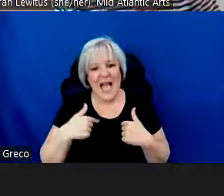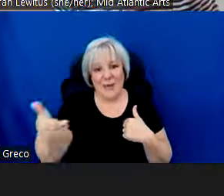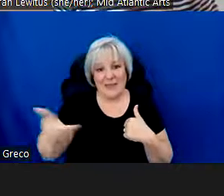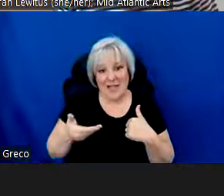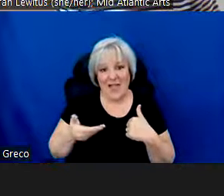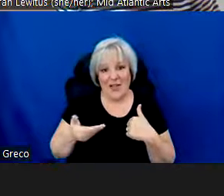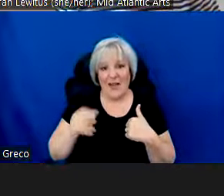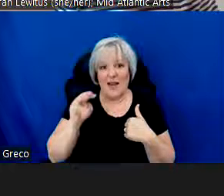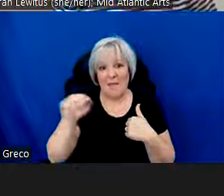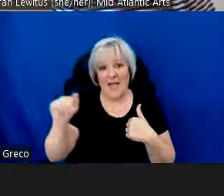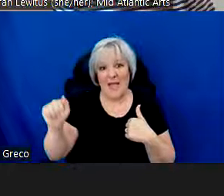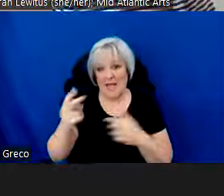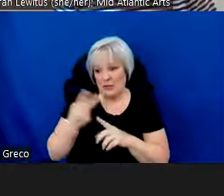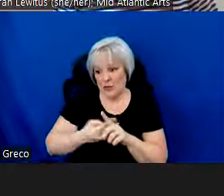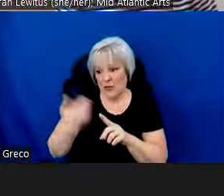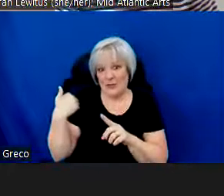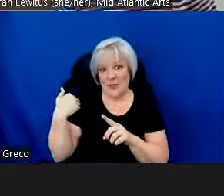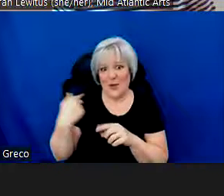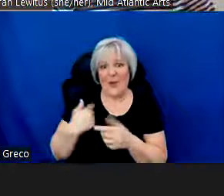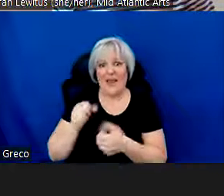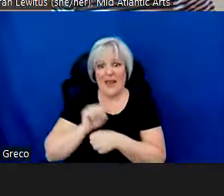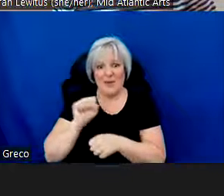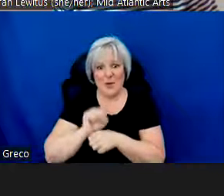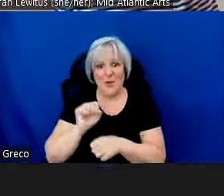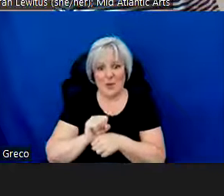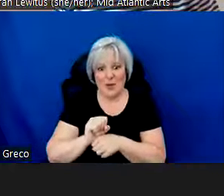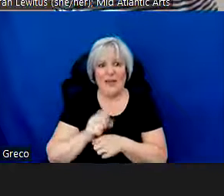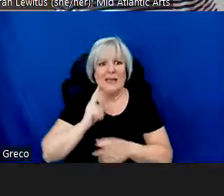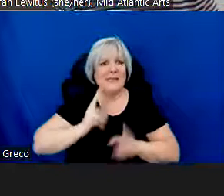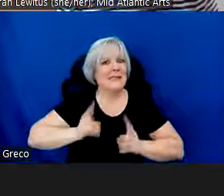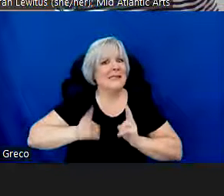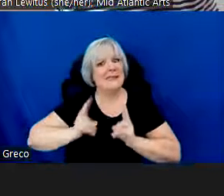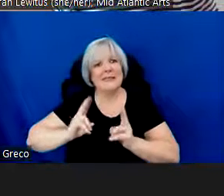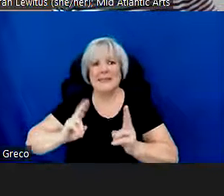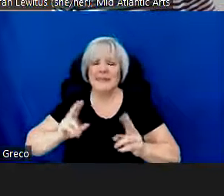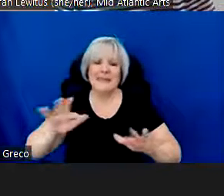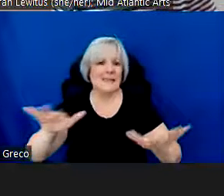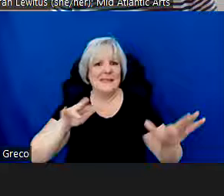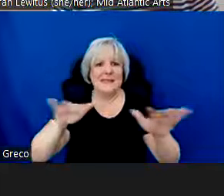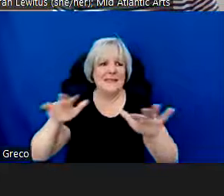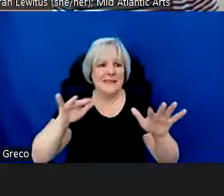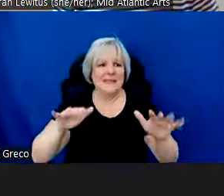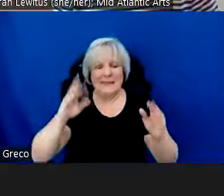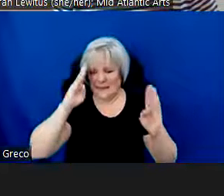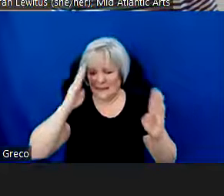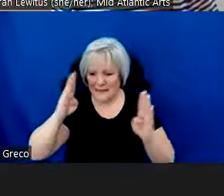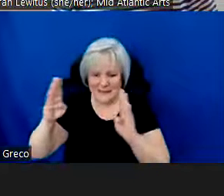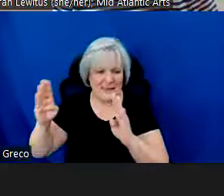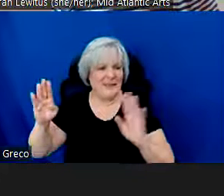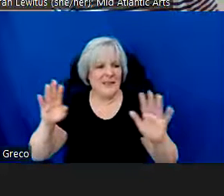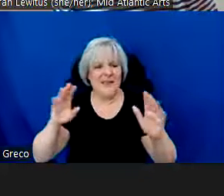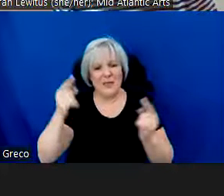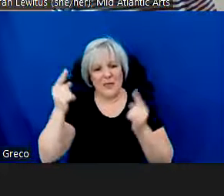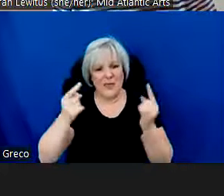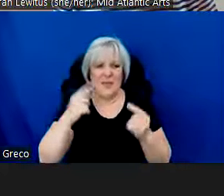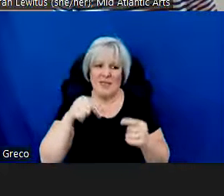Mid-Atlantic Arts two months ago and have been working as quickly as possible while working mindfully to get this